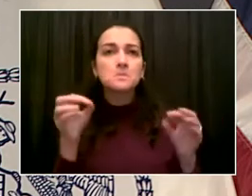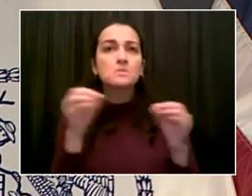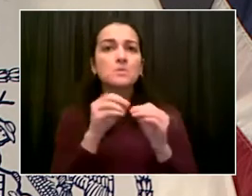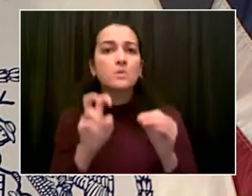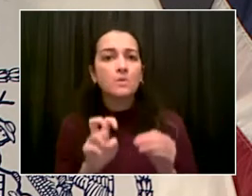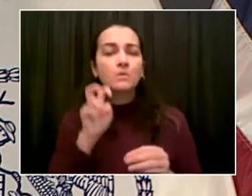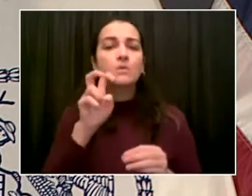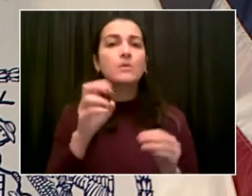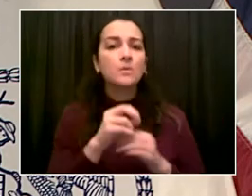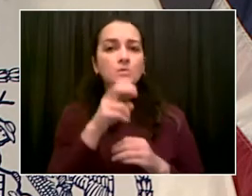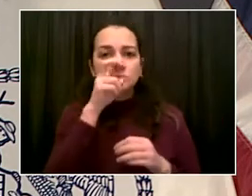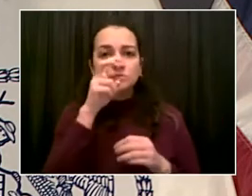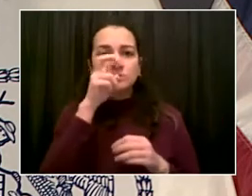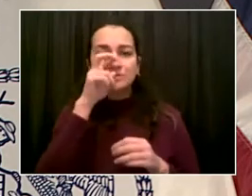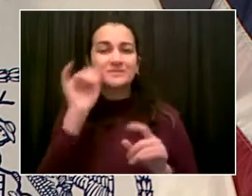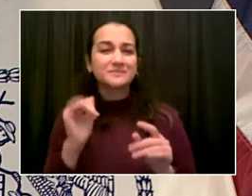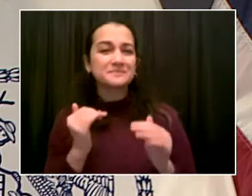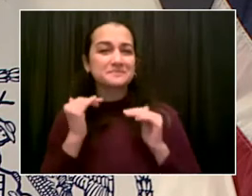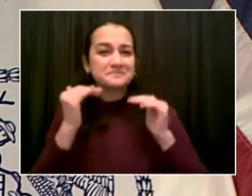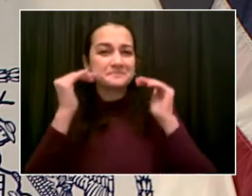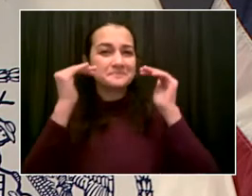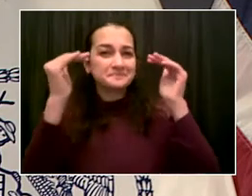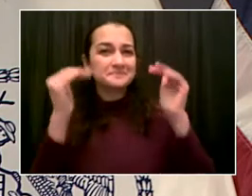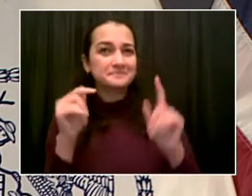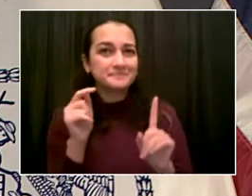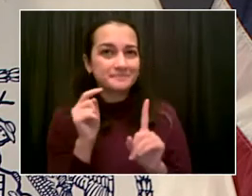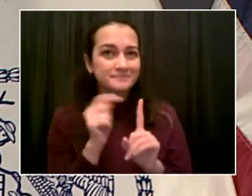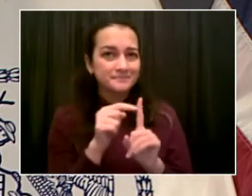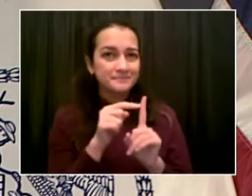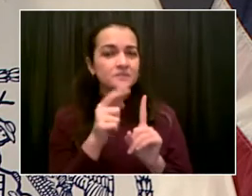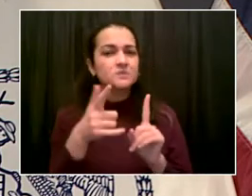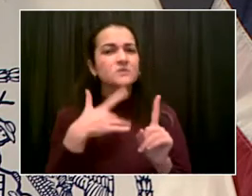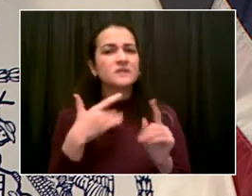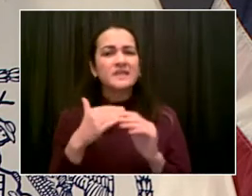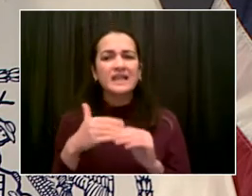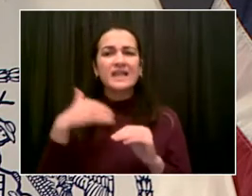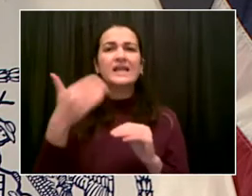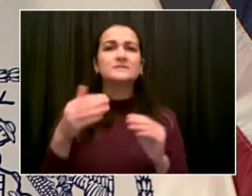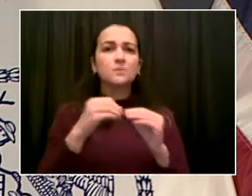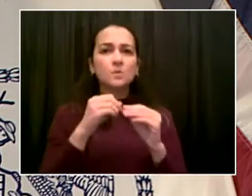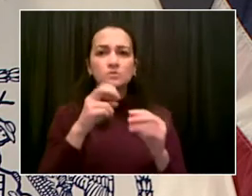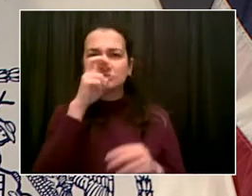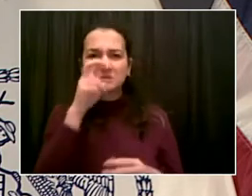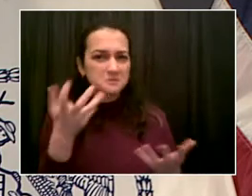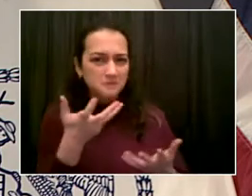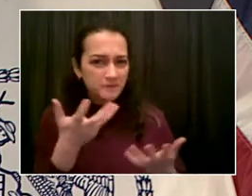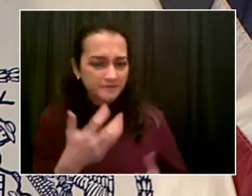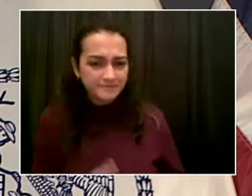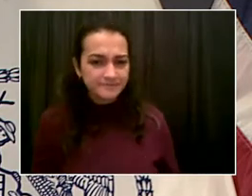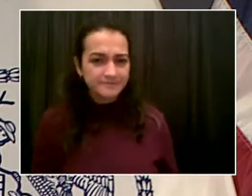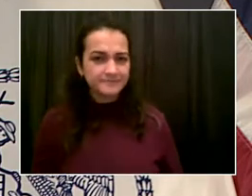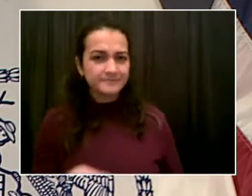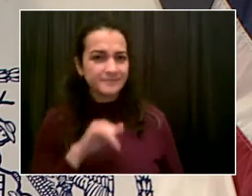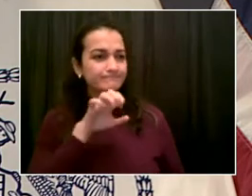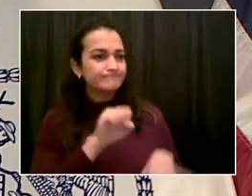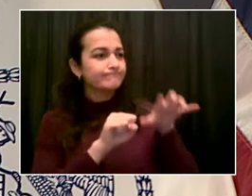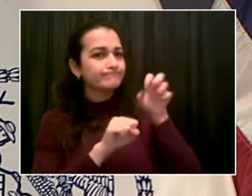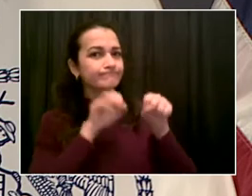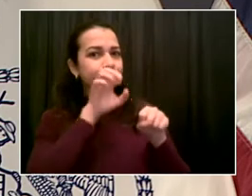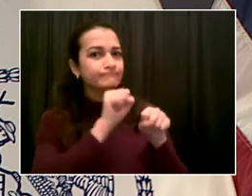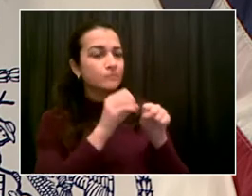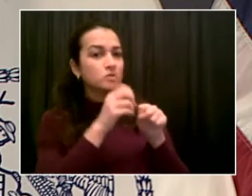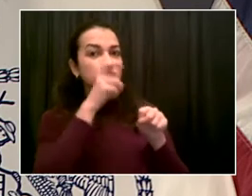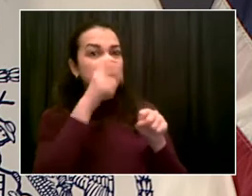Can you tell us what some of those options may be, and are restrictions on indoor dining